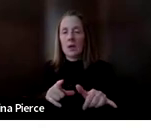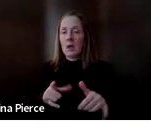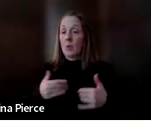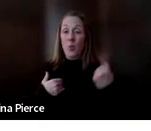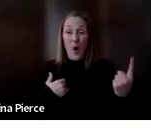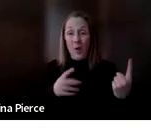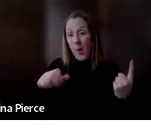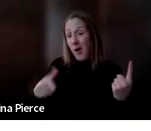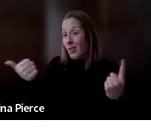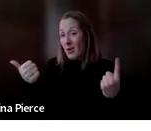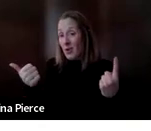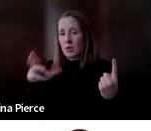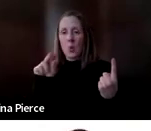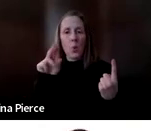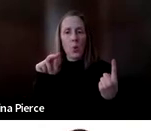available.